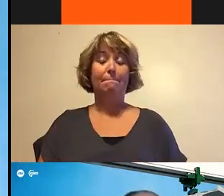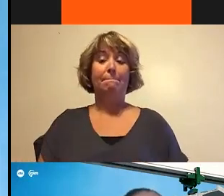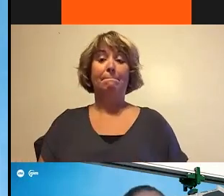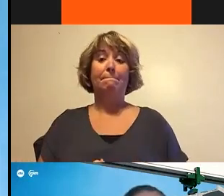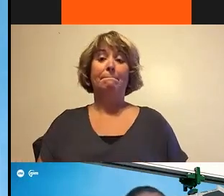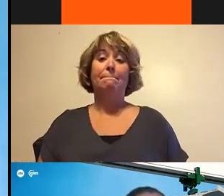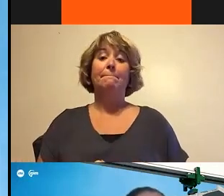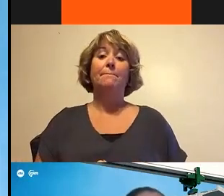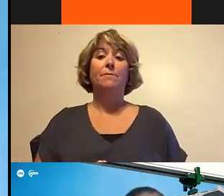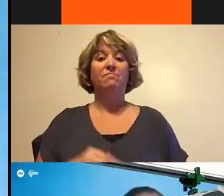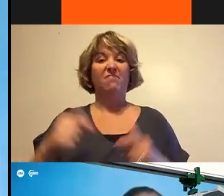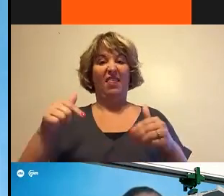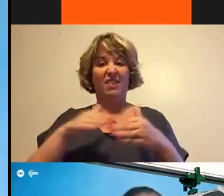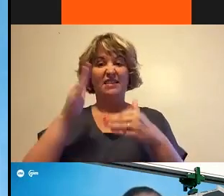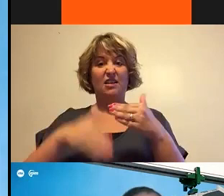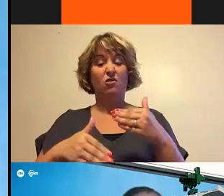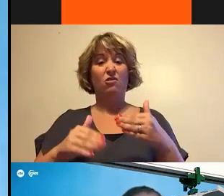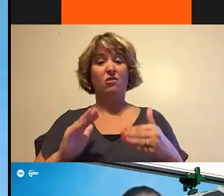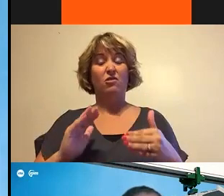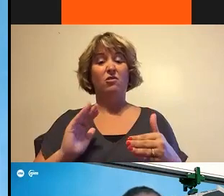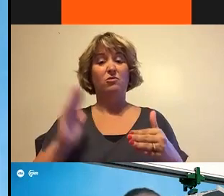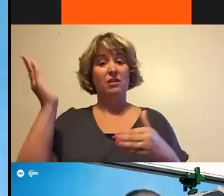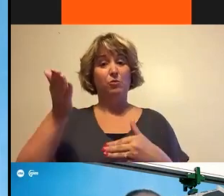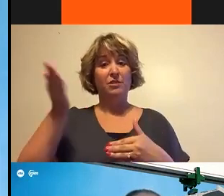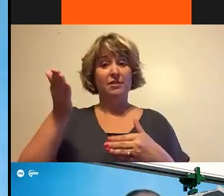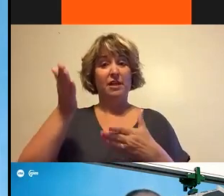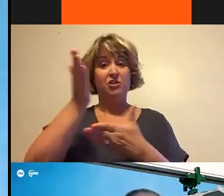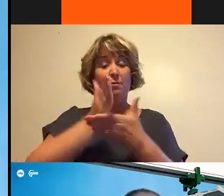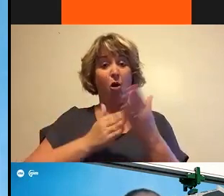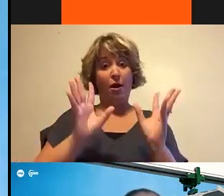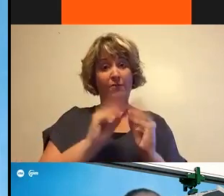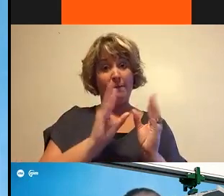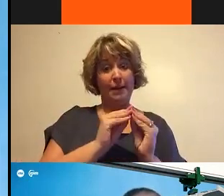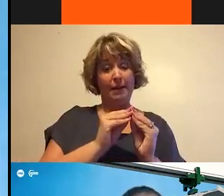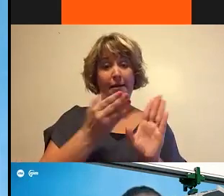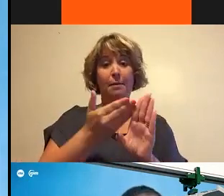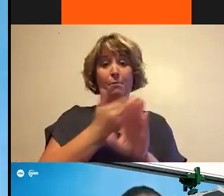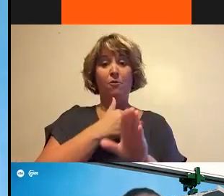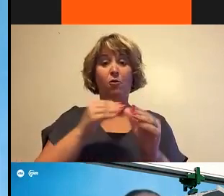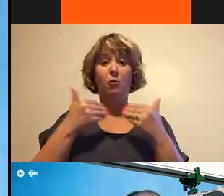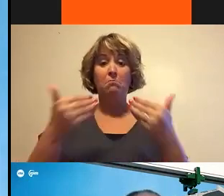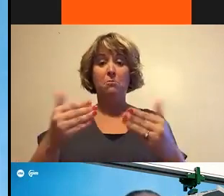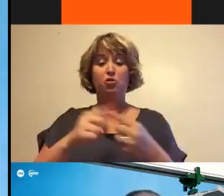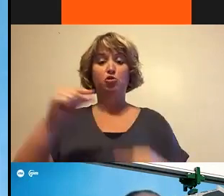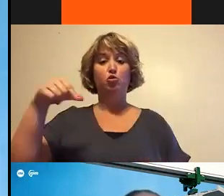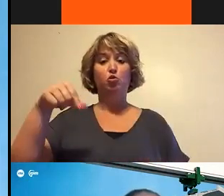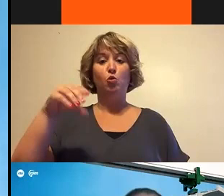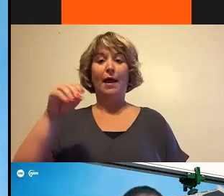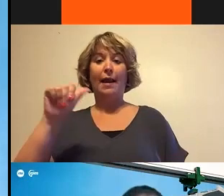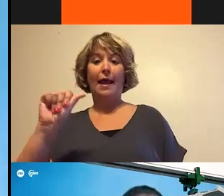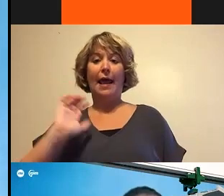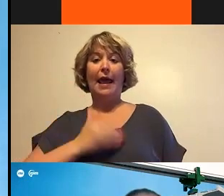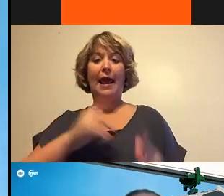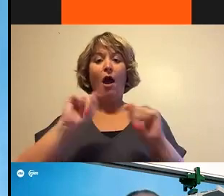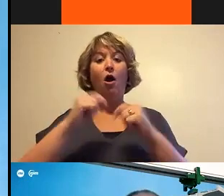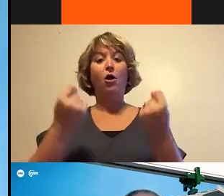This concludes the presentation portion of the meeting. Before we move on to the Q&A session, our team wants to take